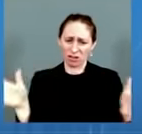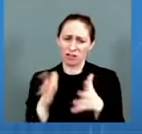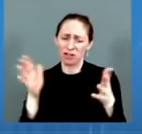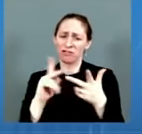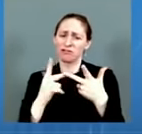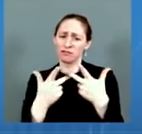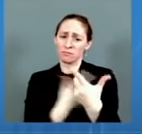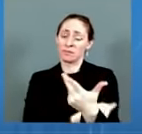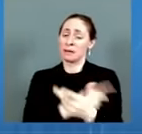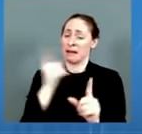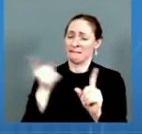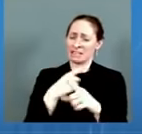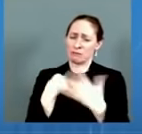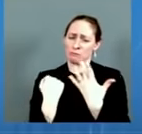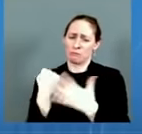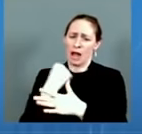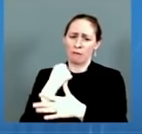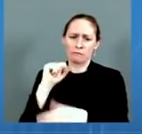up each and every day.